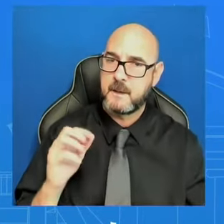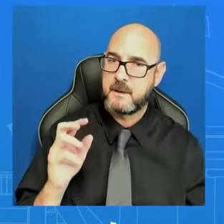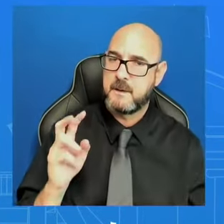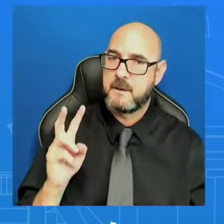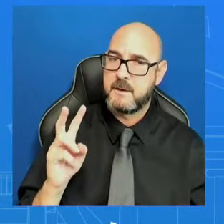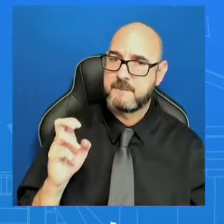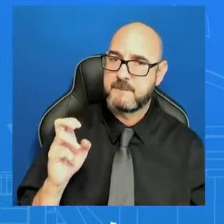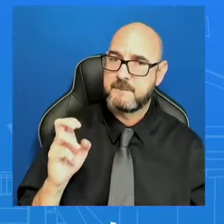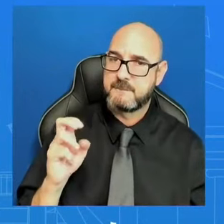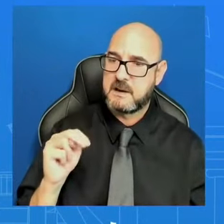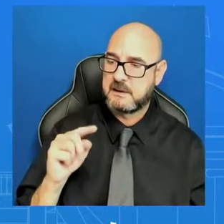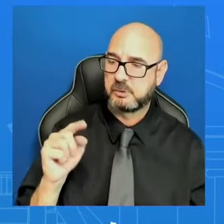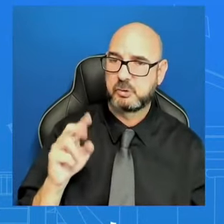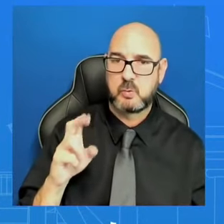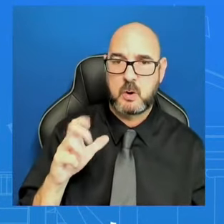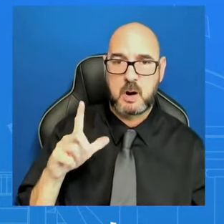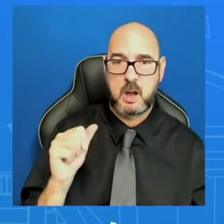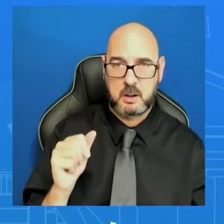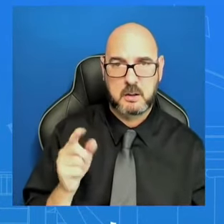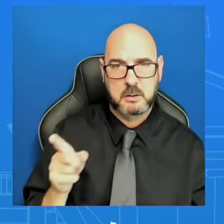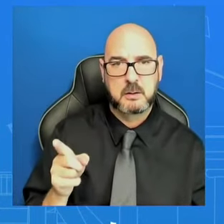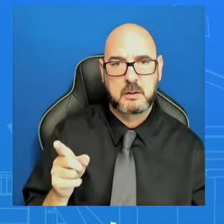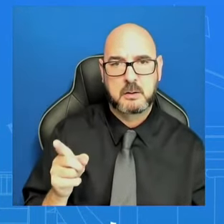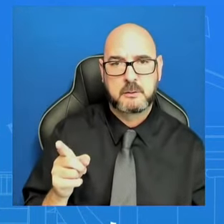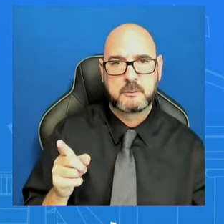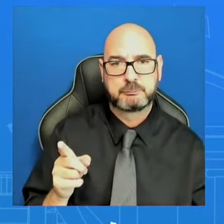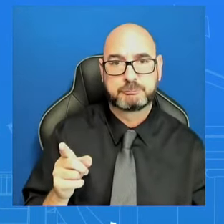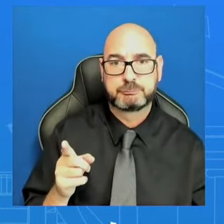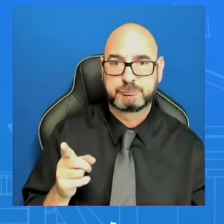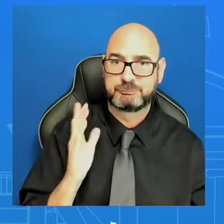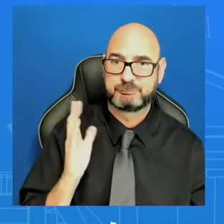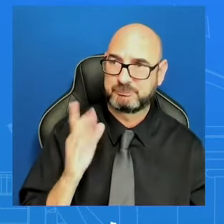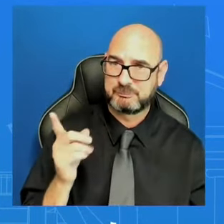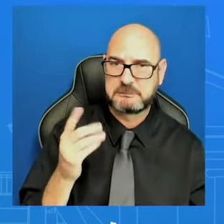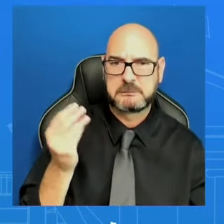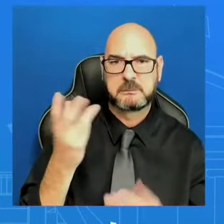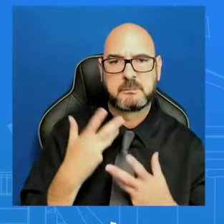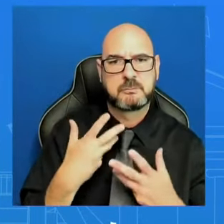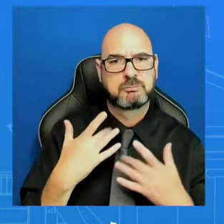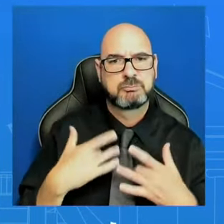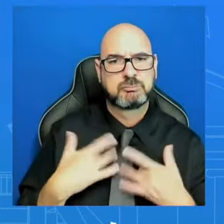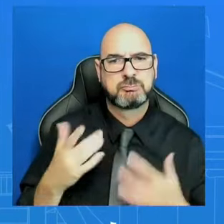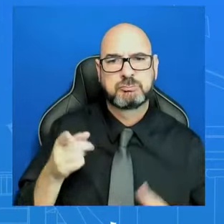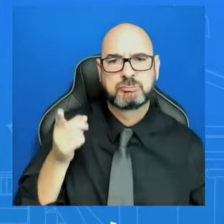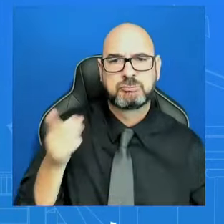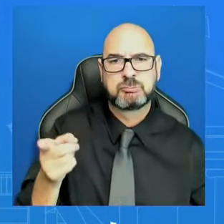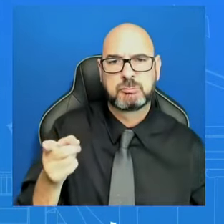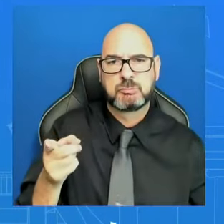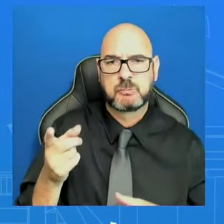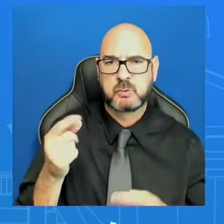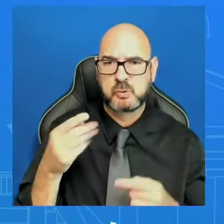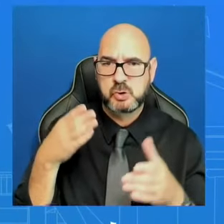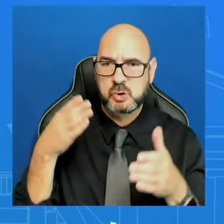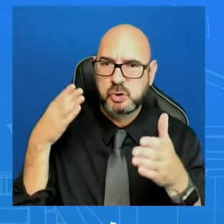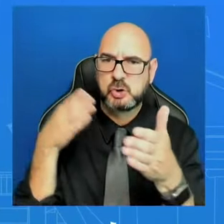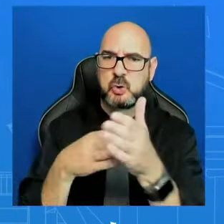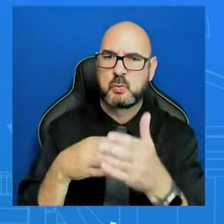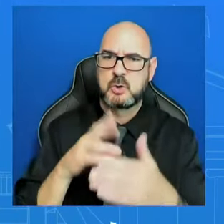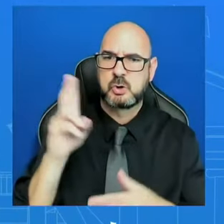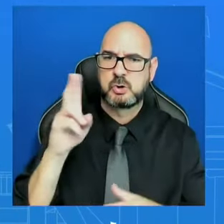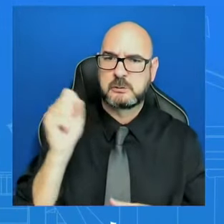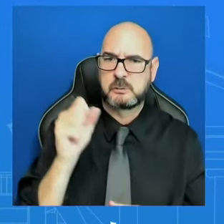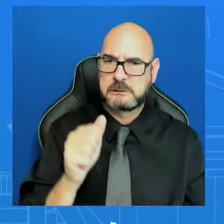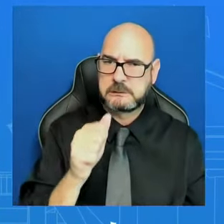creating a province of Venezuela in Guyana, and he accused the United States of building secret military bases in